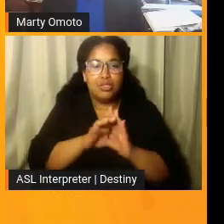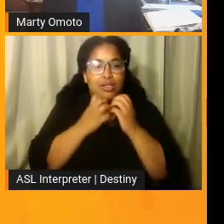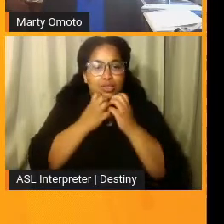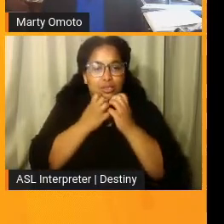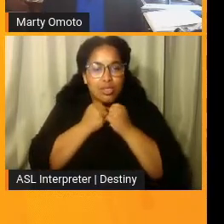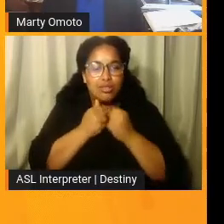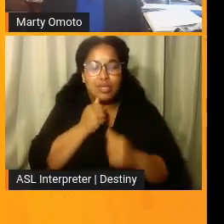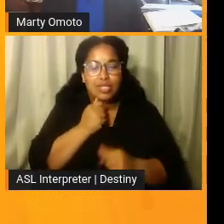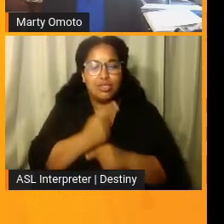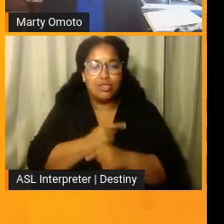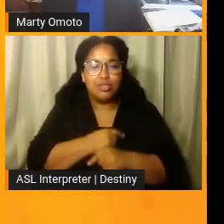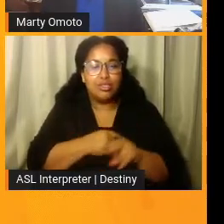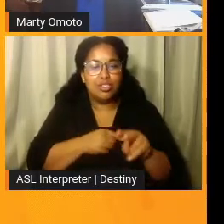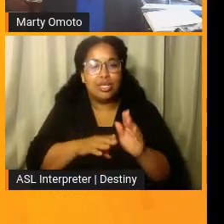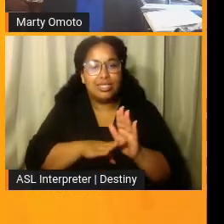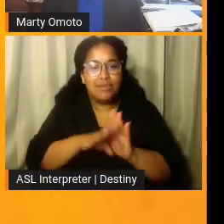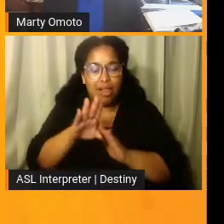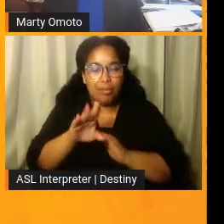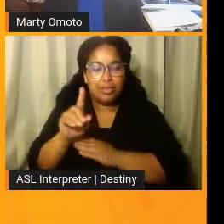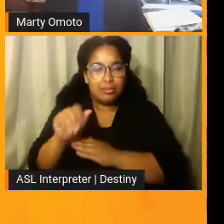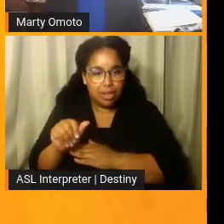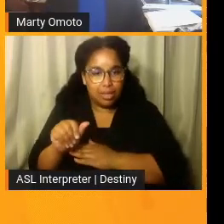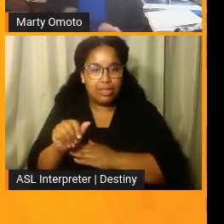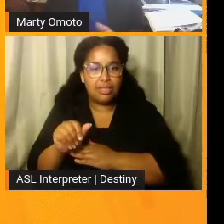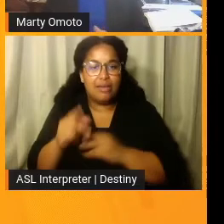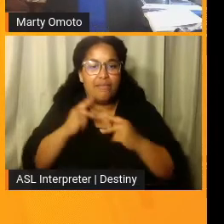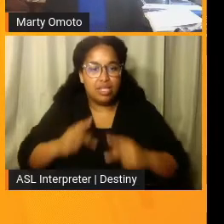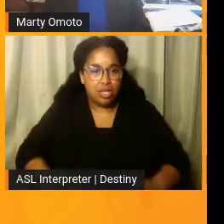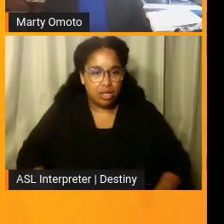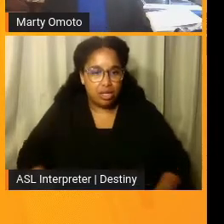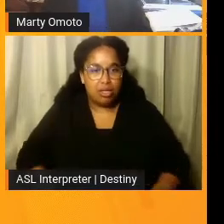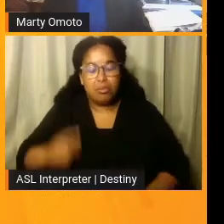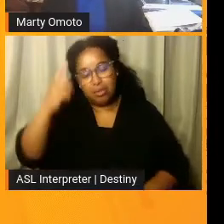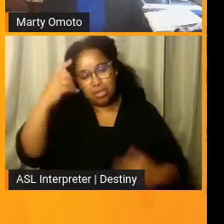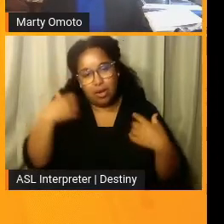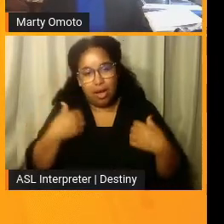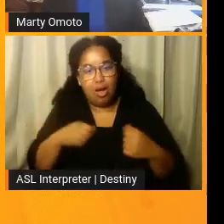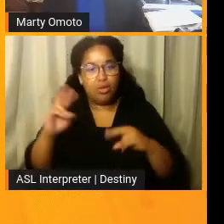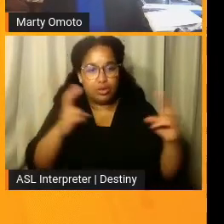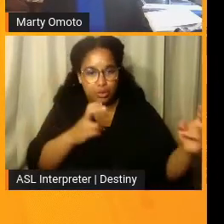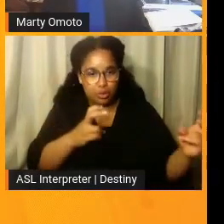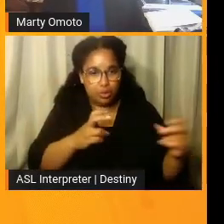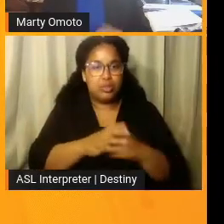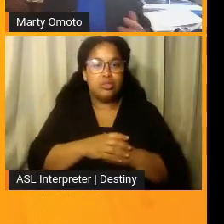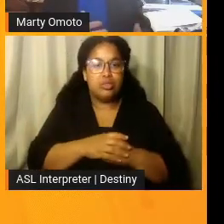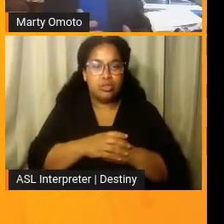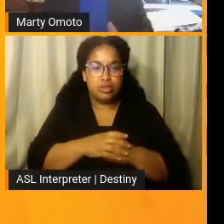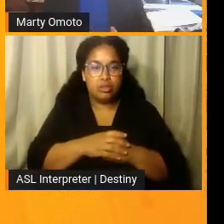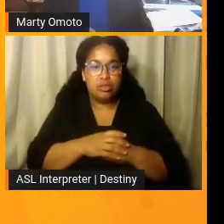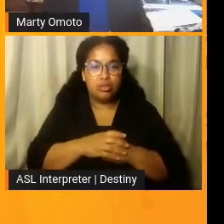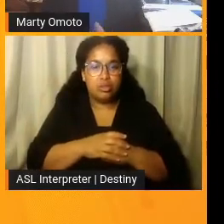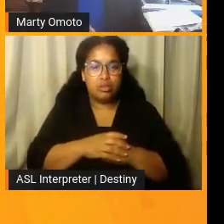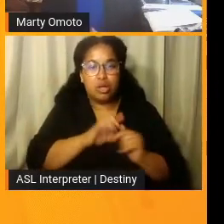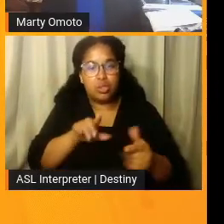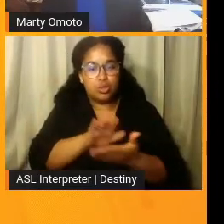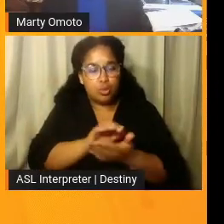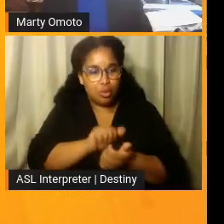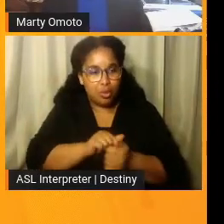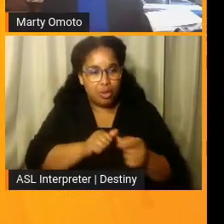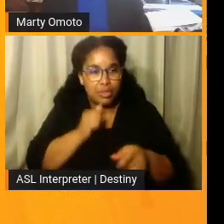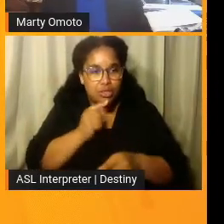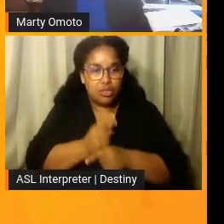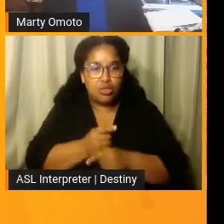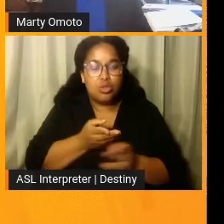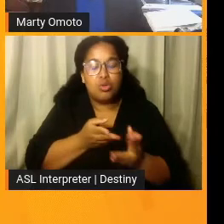my sister. She had developmental disabilities, physical disabilities, mental health issues. Went to school with her, you know, through